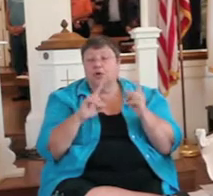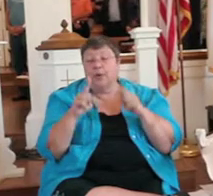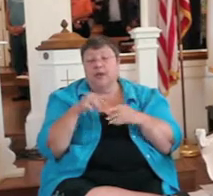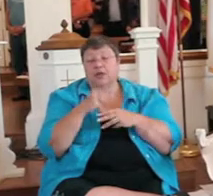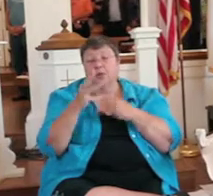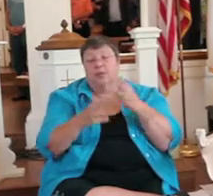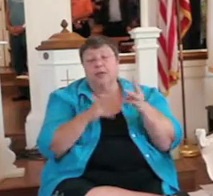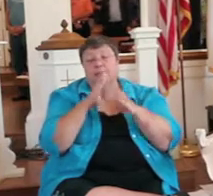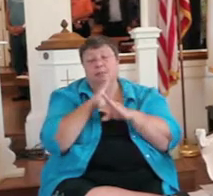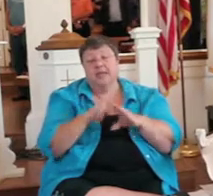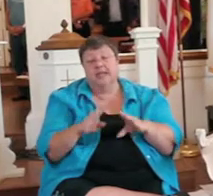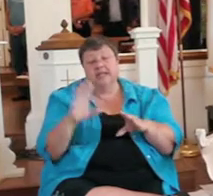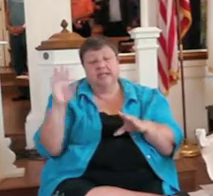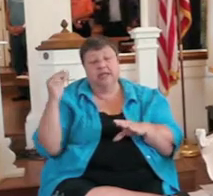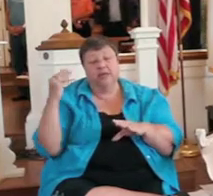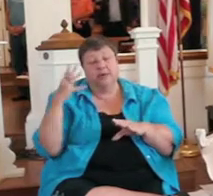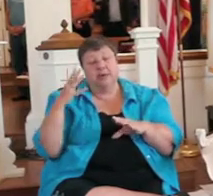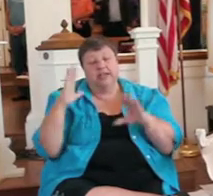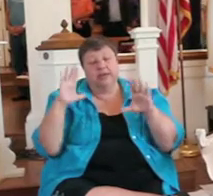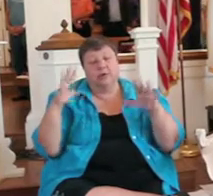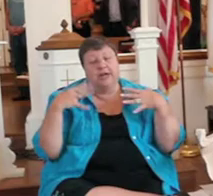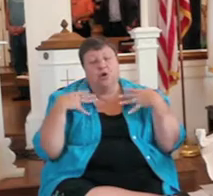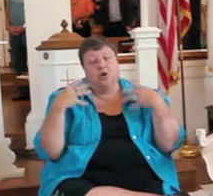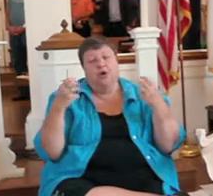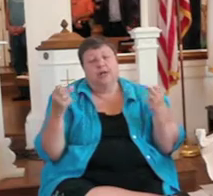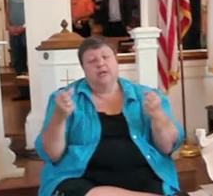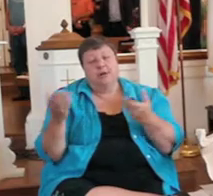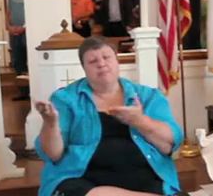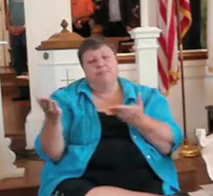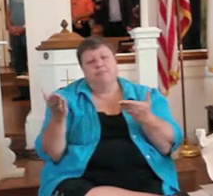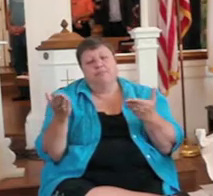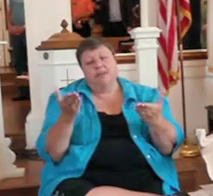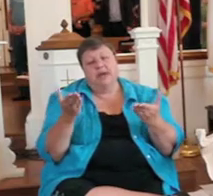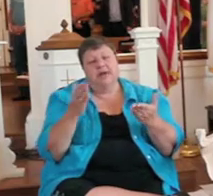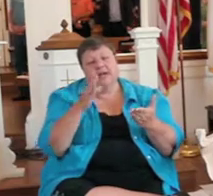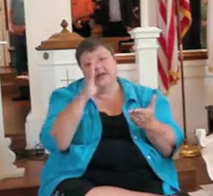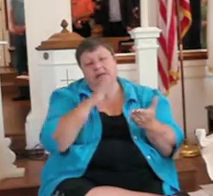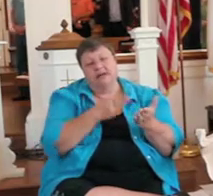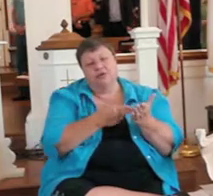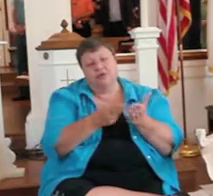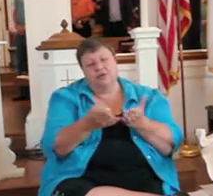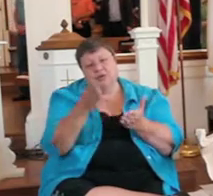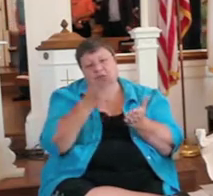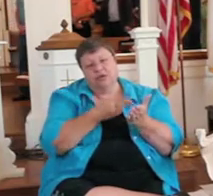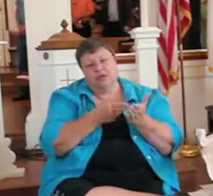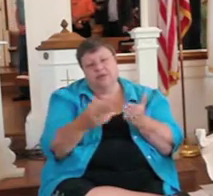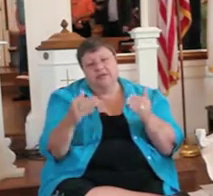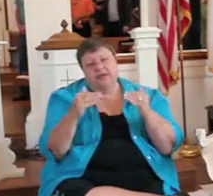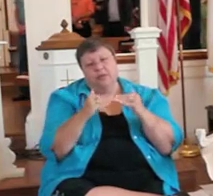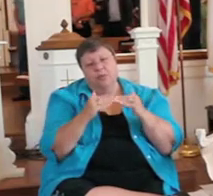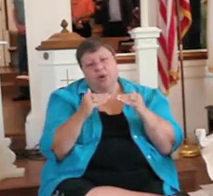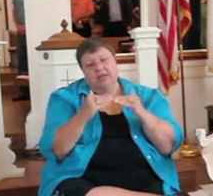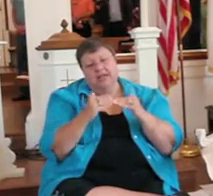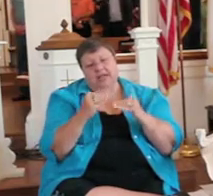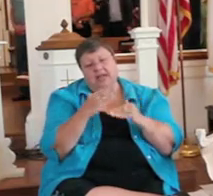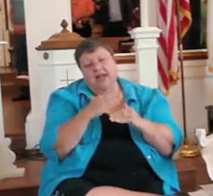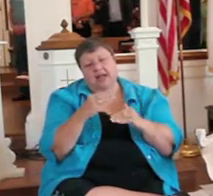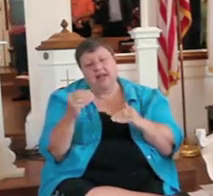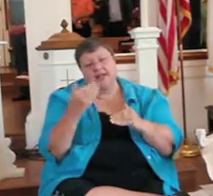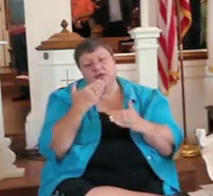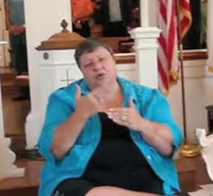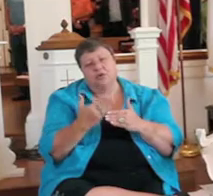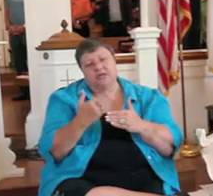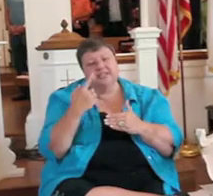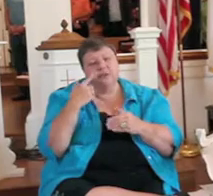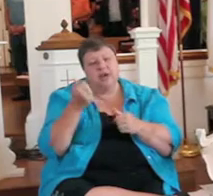in peace, guide the world in great courage, guide the world bearing God's truth, God's truth of equality and the